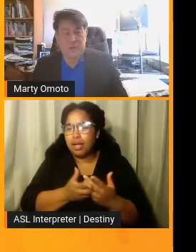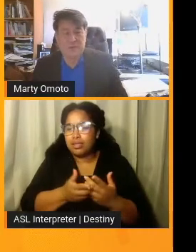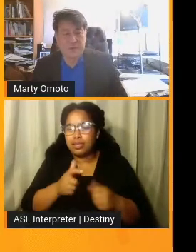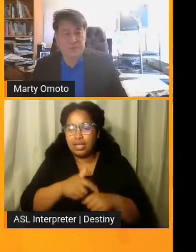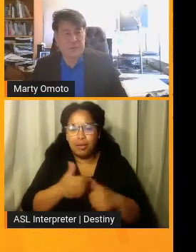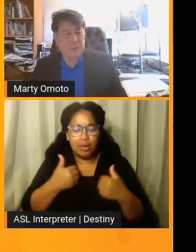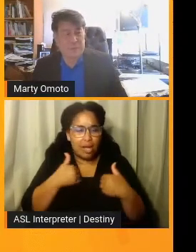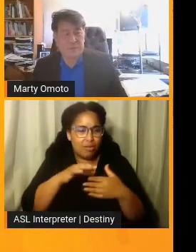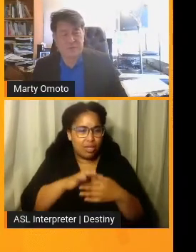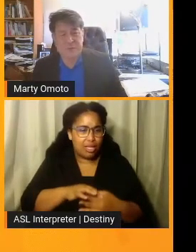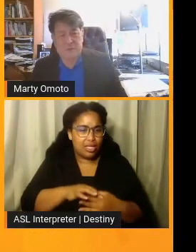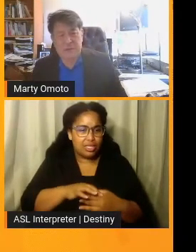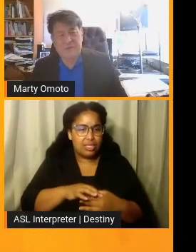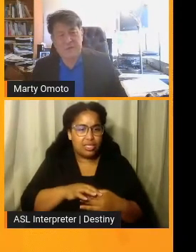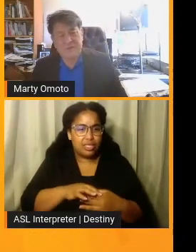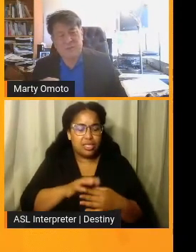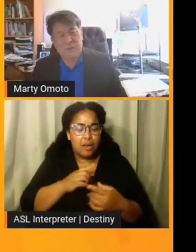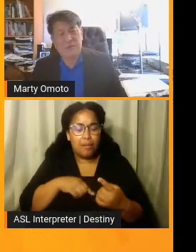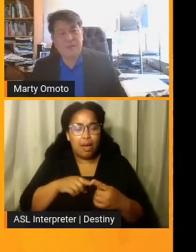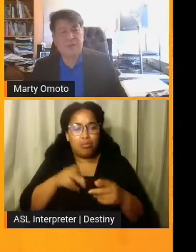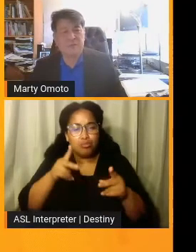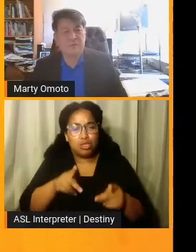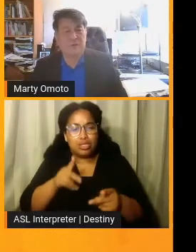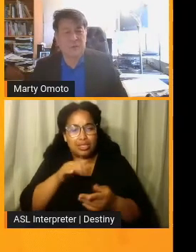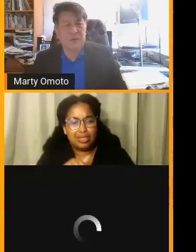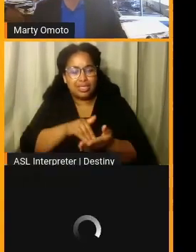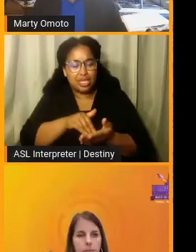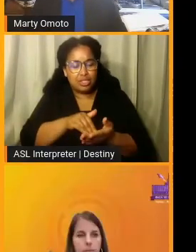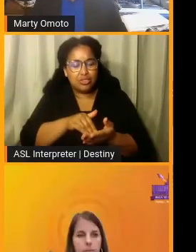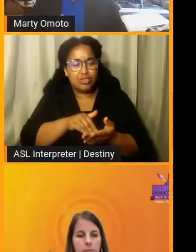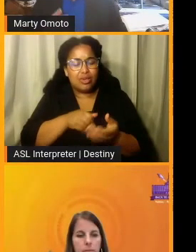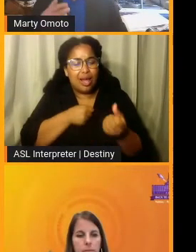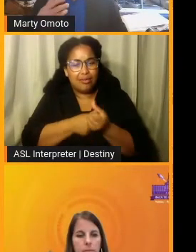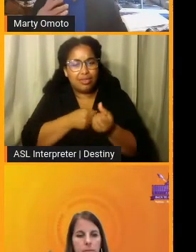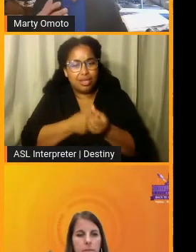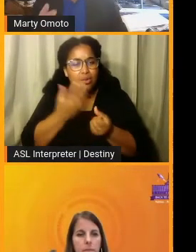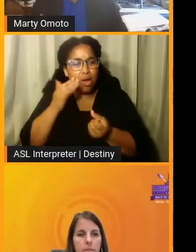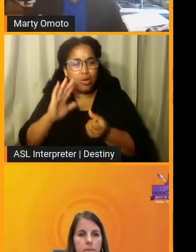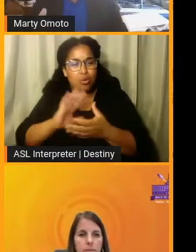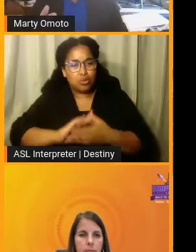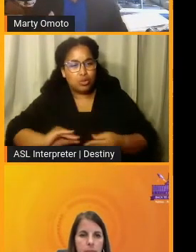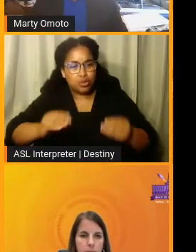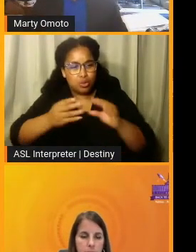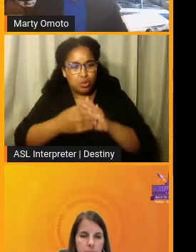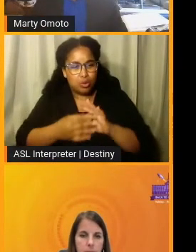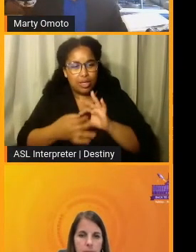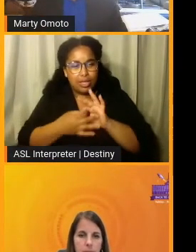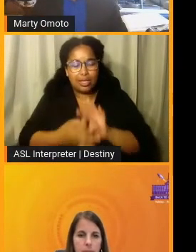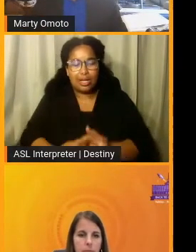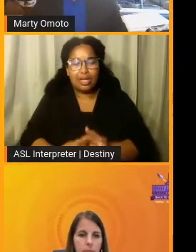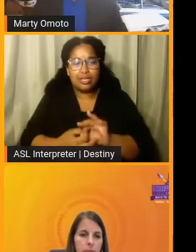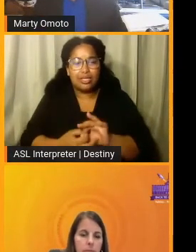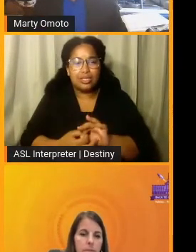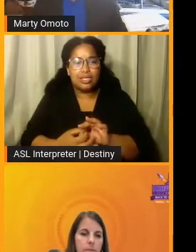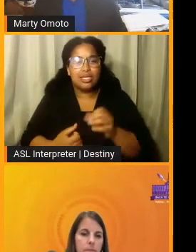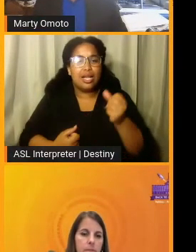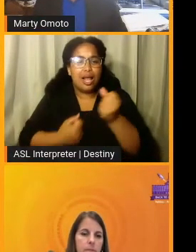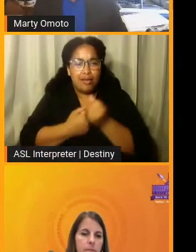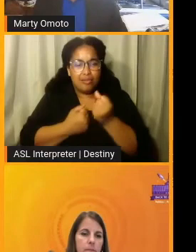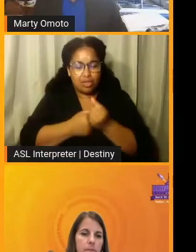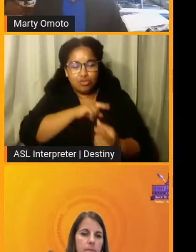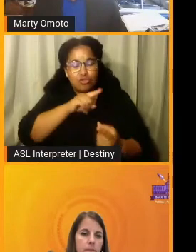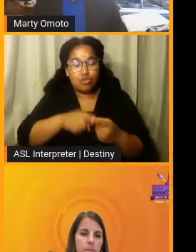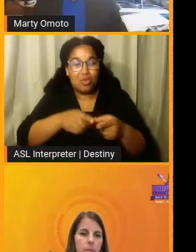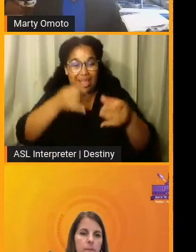this breakout session about person centered advocacy and why telling your story and why connecting, uh, advocacy to the